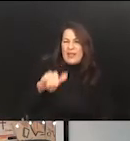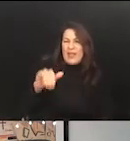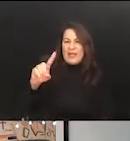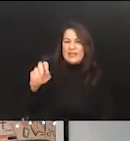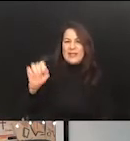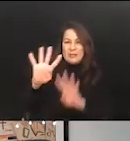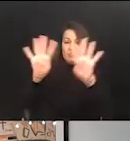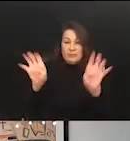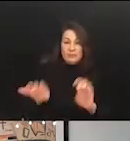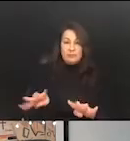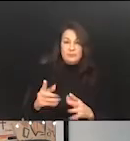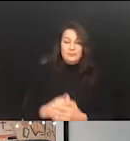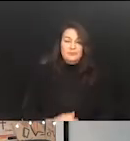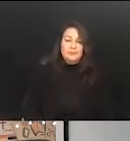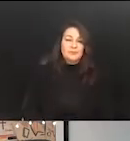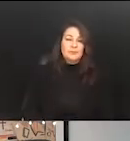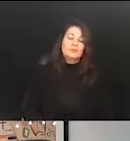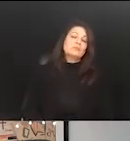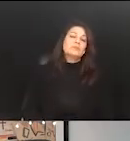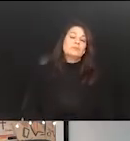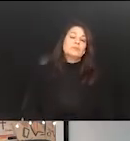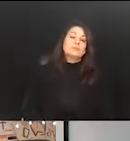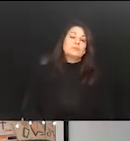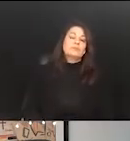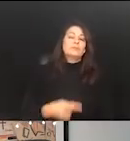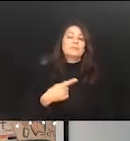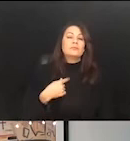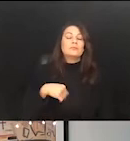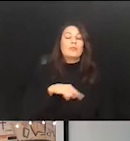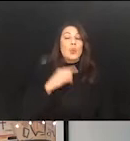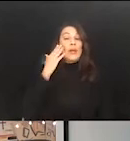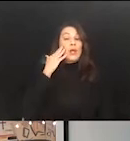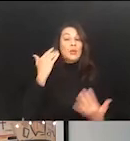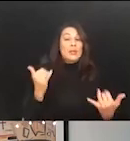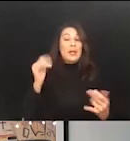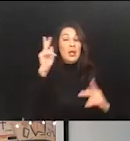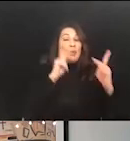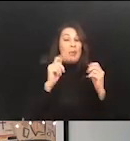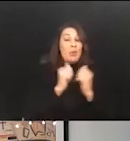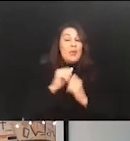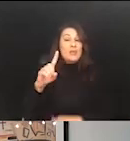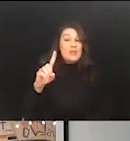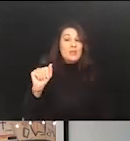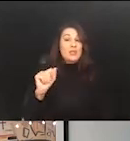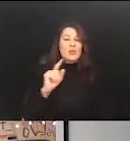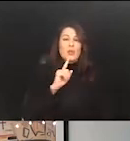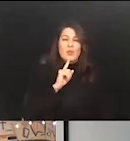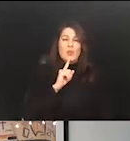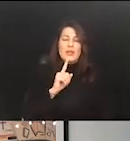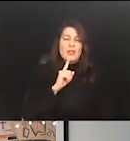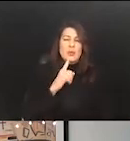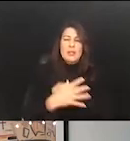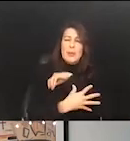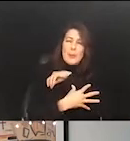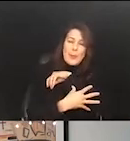And I think what we know as a field globally today is people with disabilities are really poorly represented